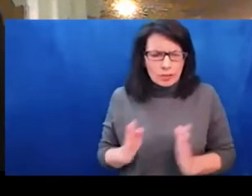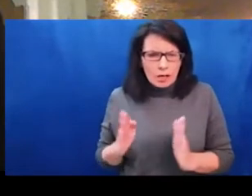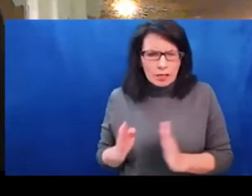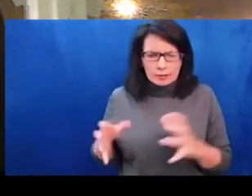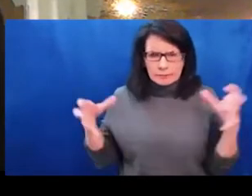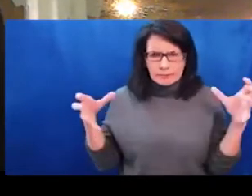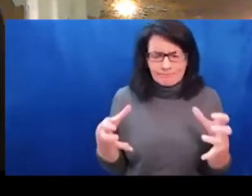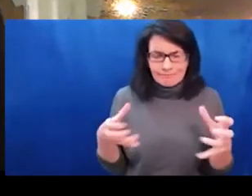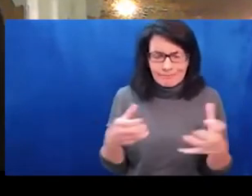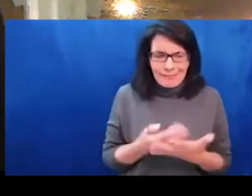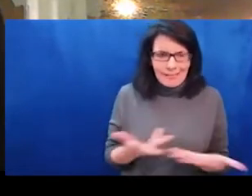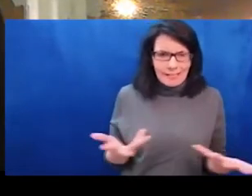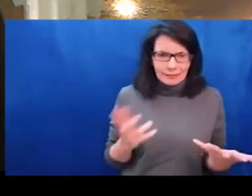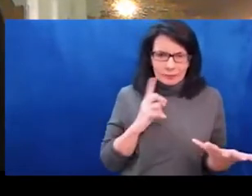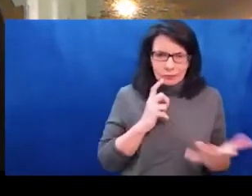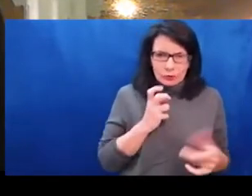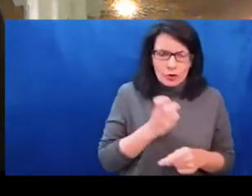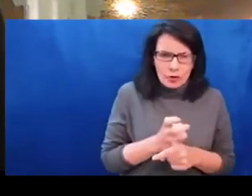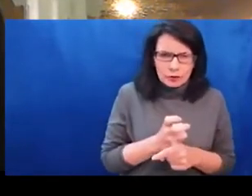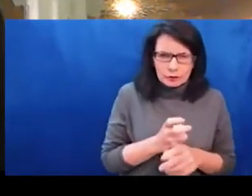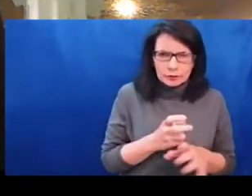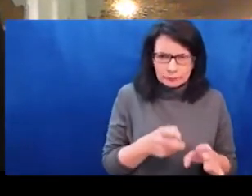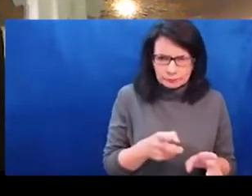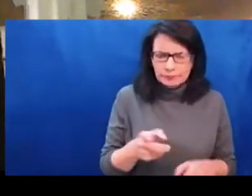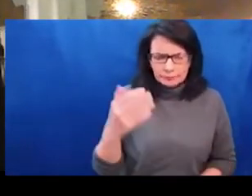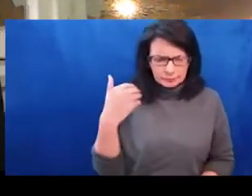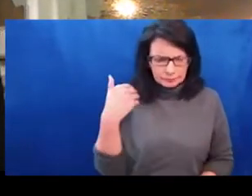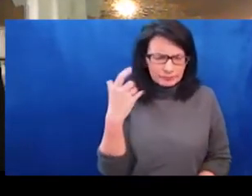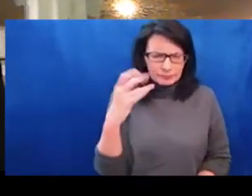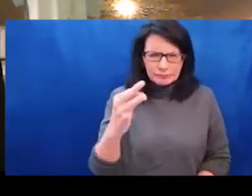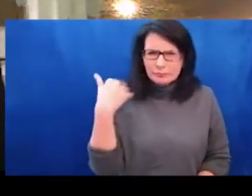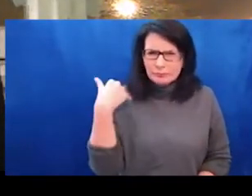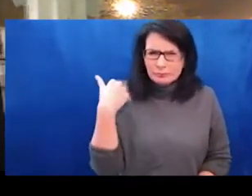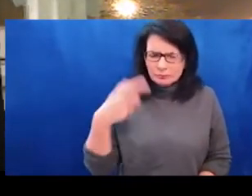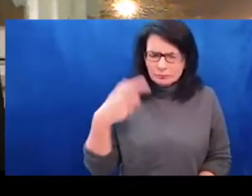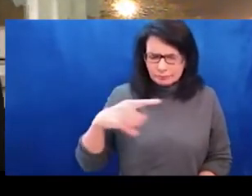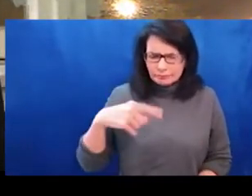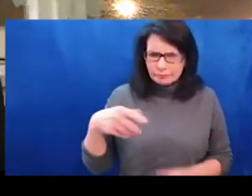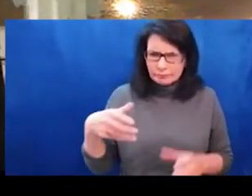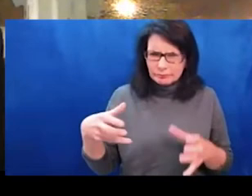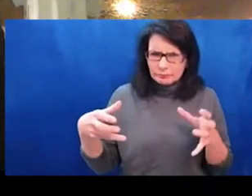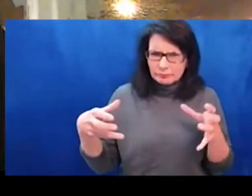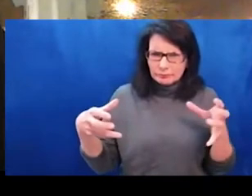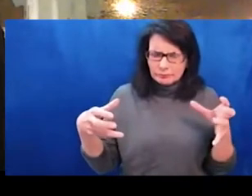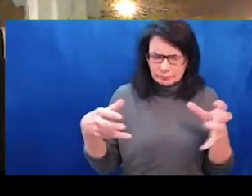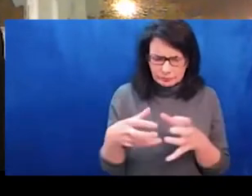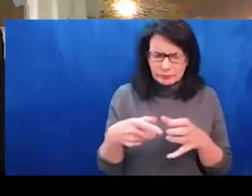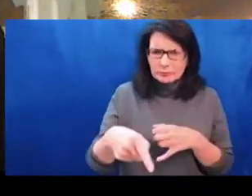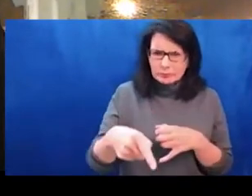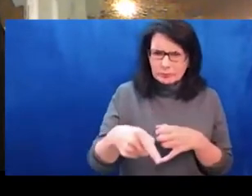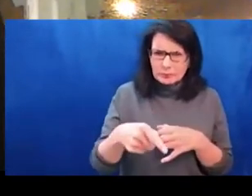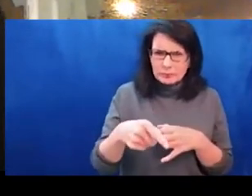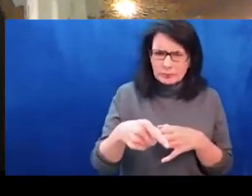So this is why this communication became complicated.